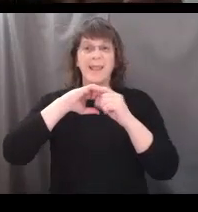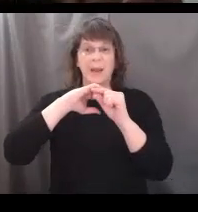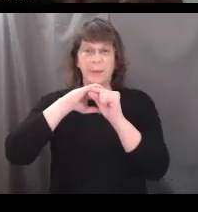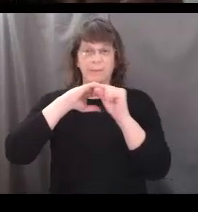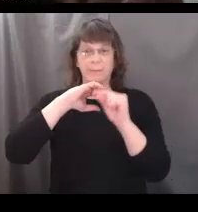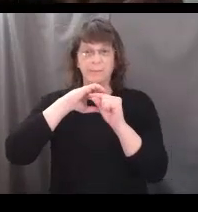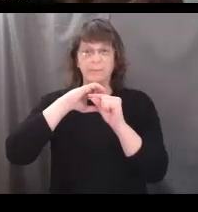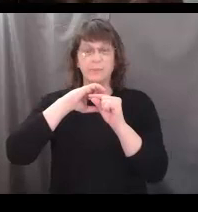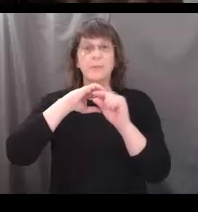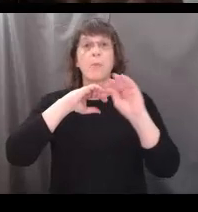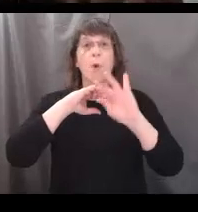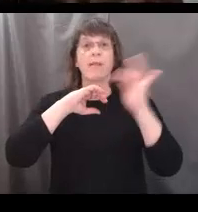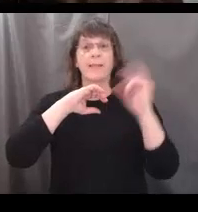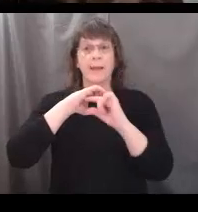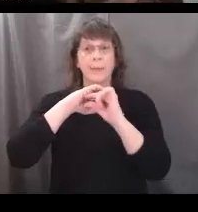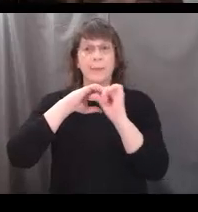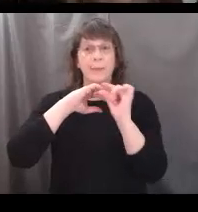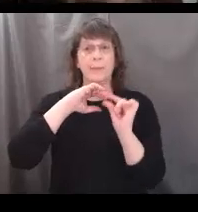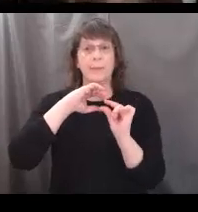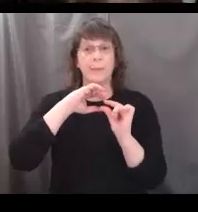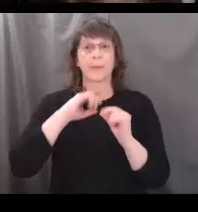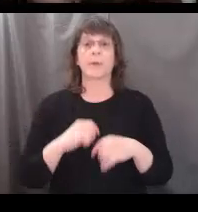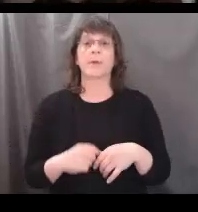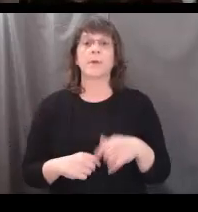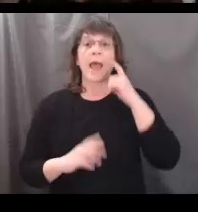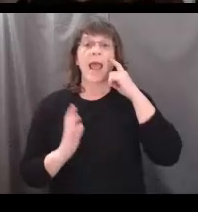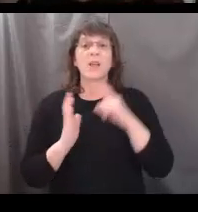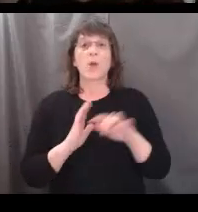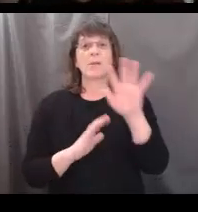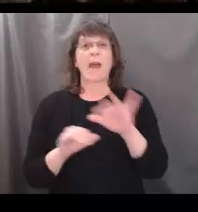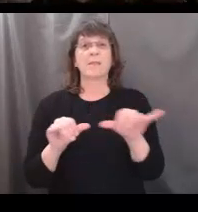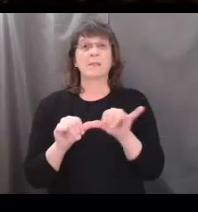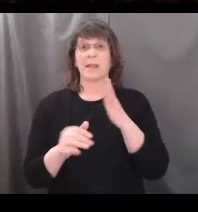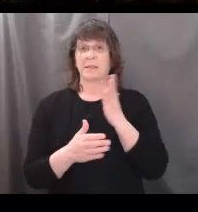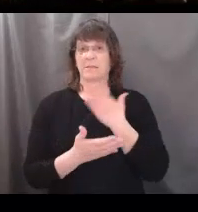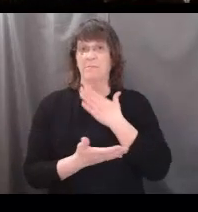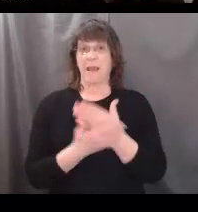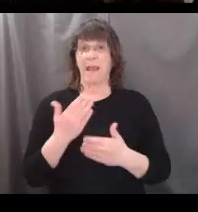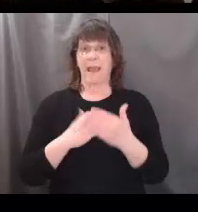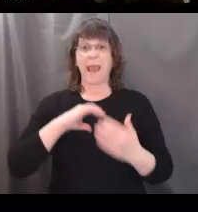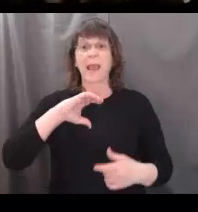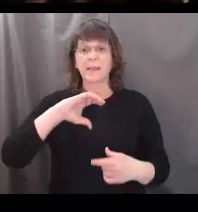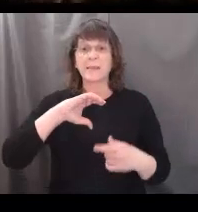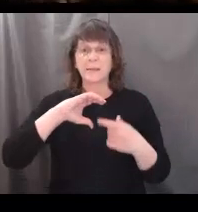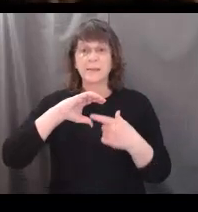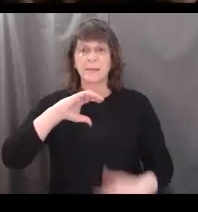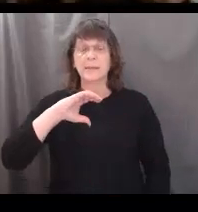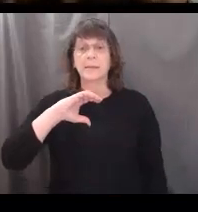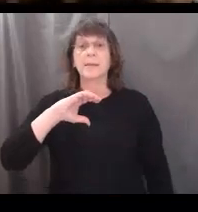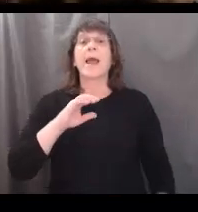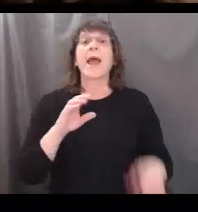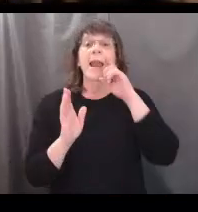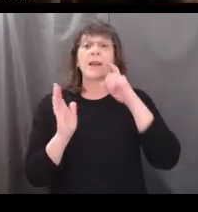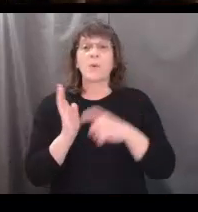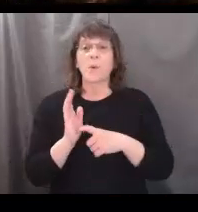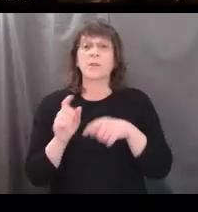right under the bark. I notice that it's about the size of my hand. And I notice